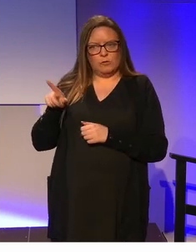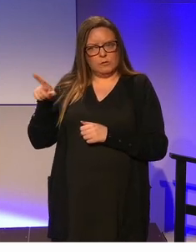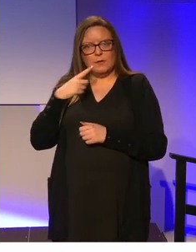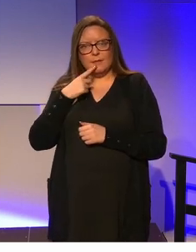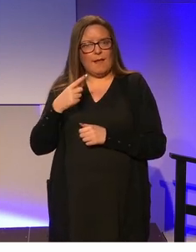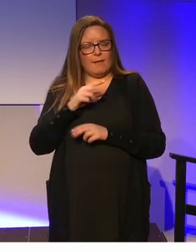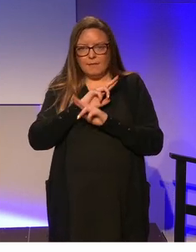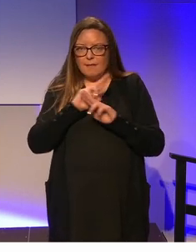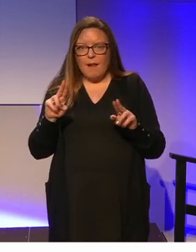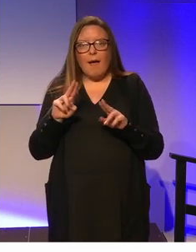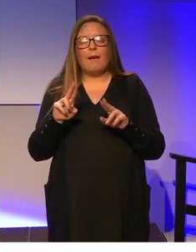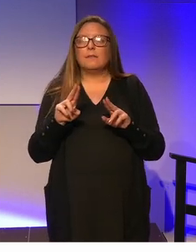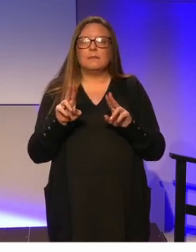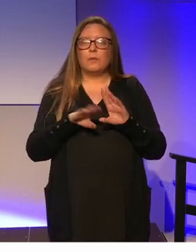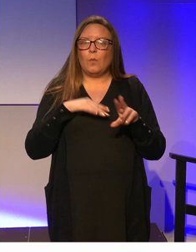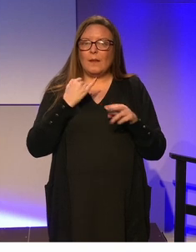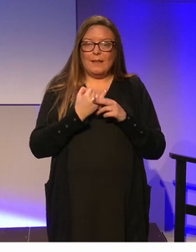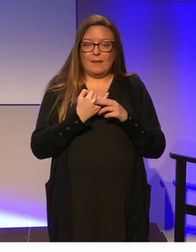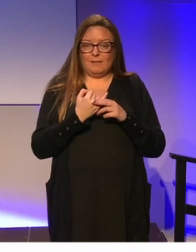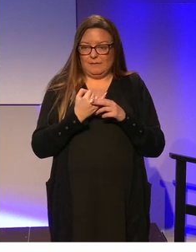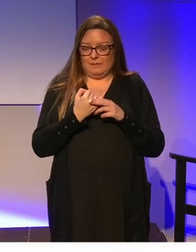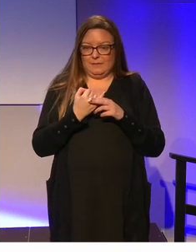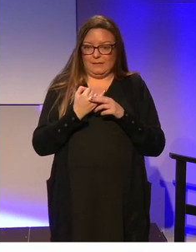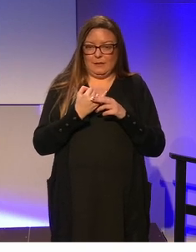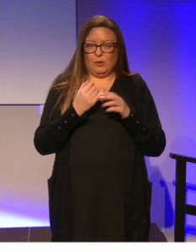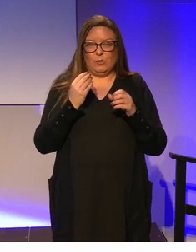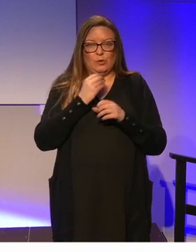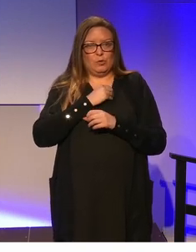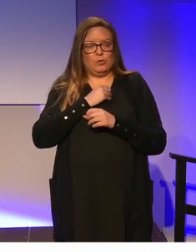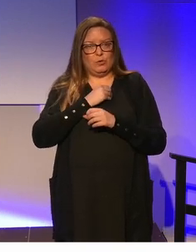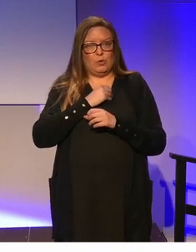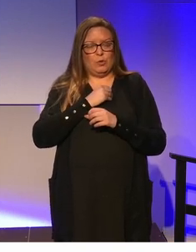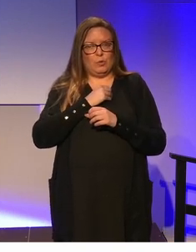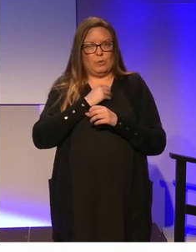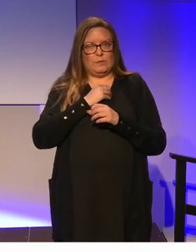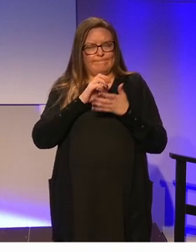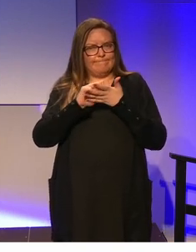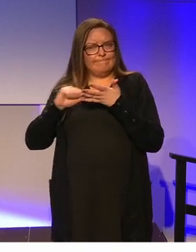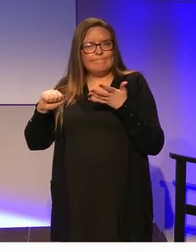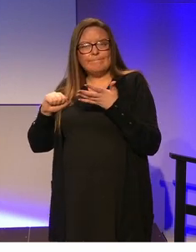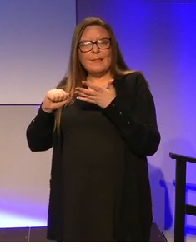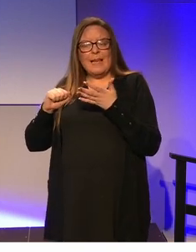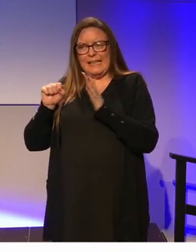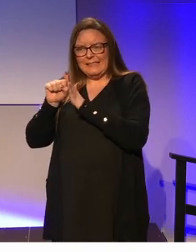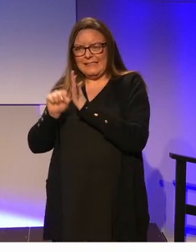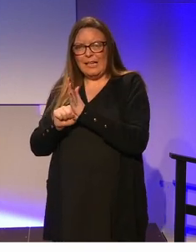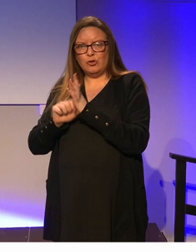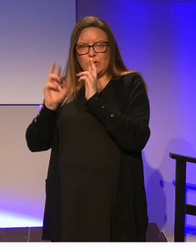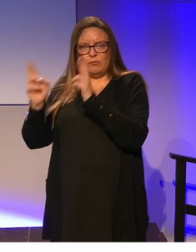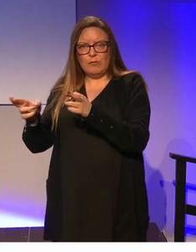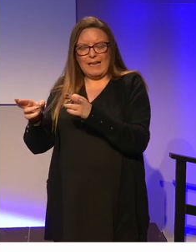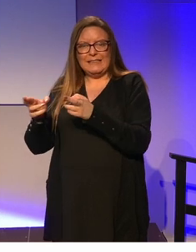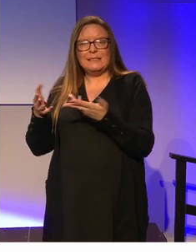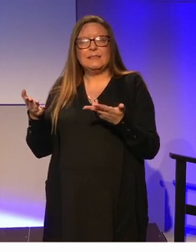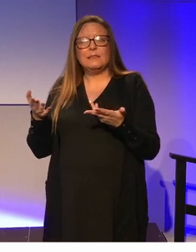within anyone's remit really to hollow out statutory rights. So what we know at this point is